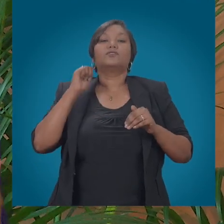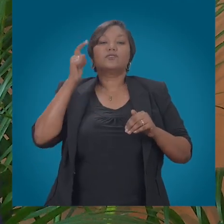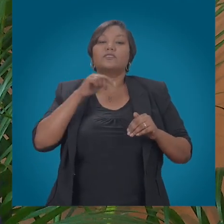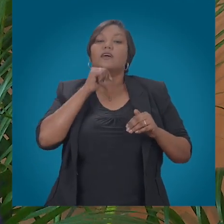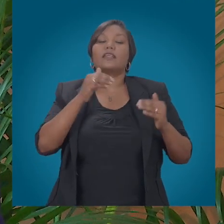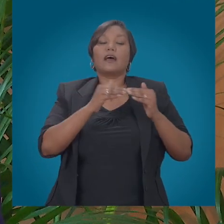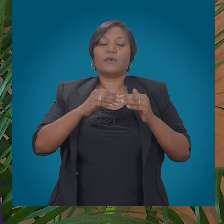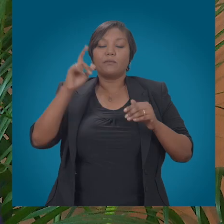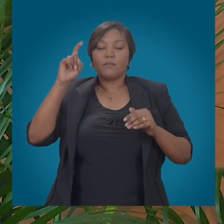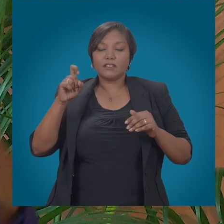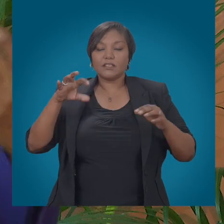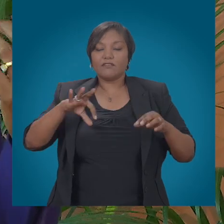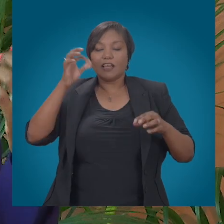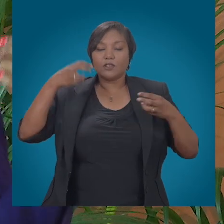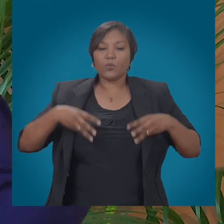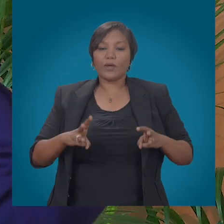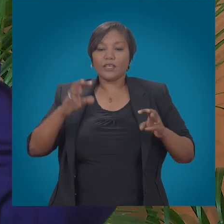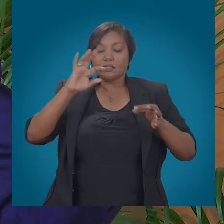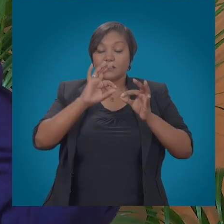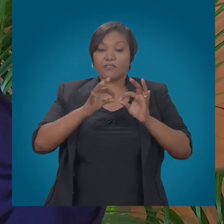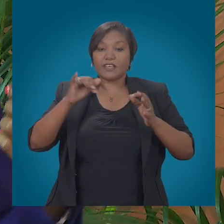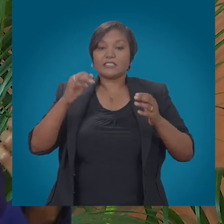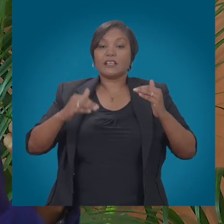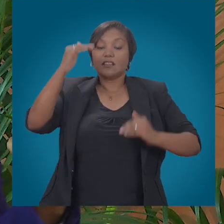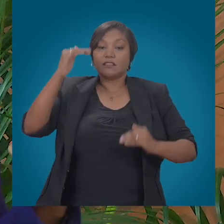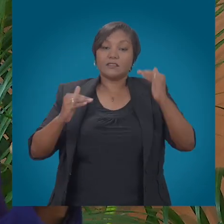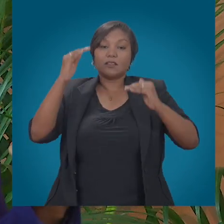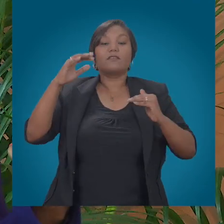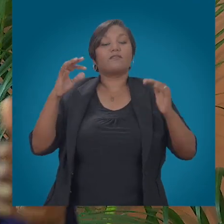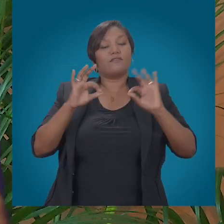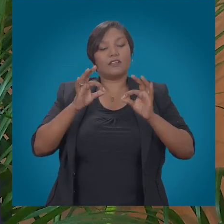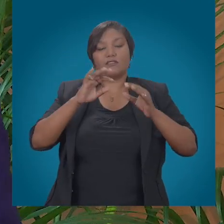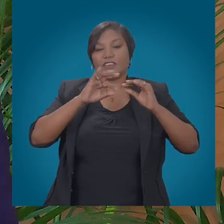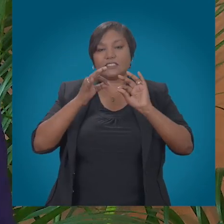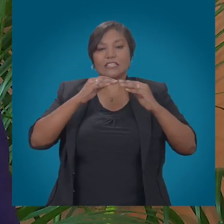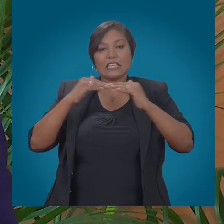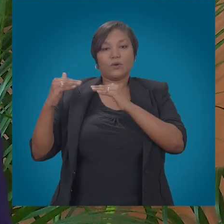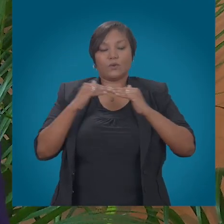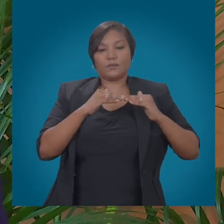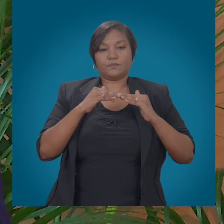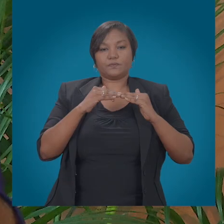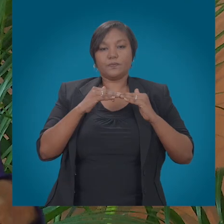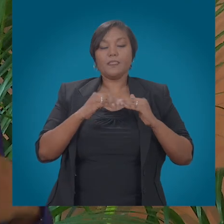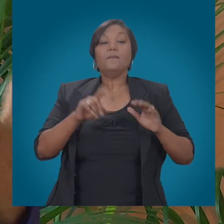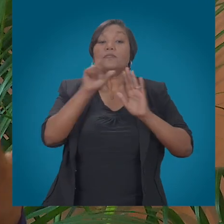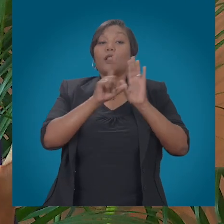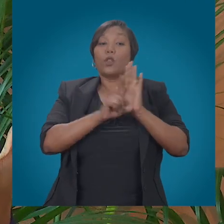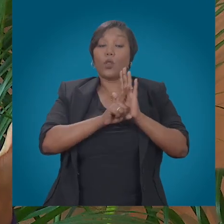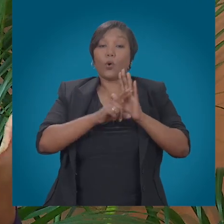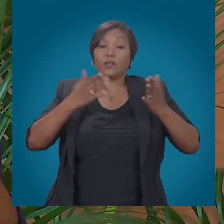of regulation of OTTs, believes this is a vital component in addressing the current regulatory imbalances. The existing